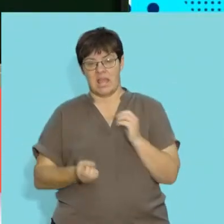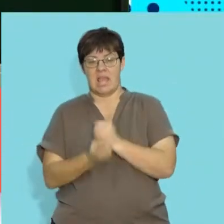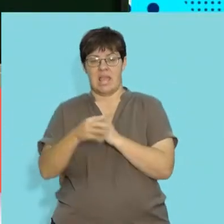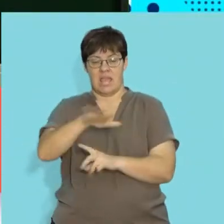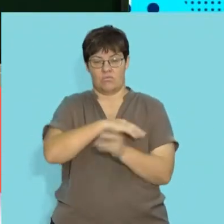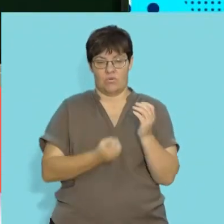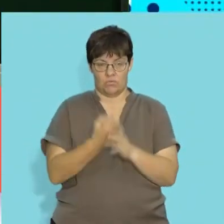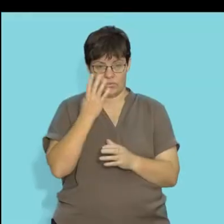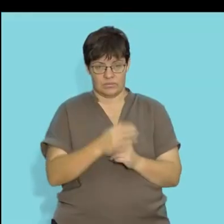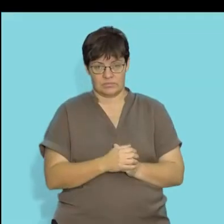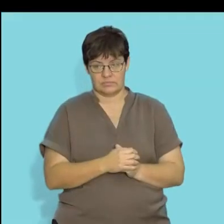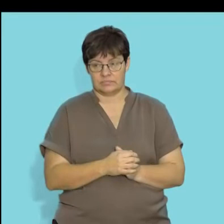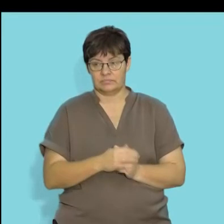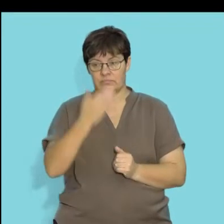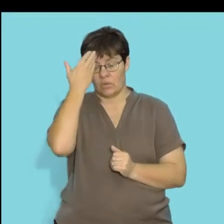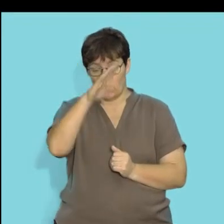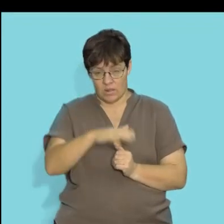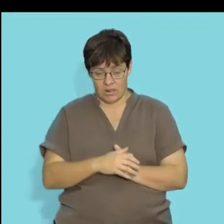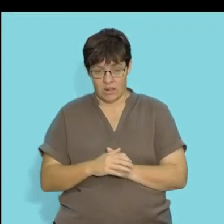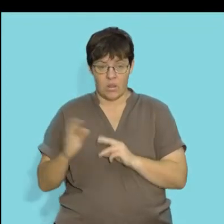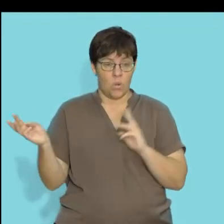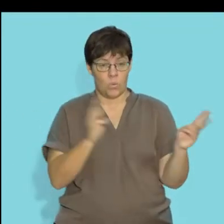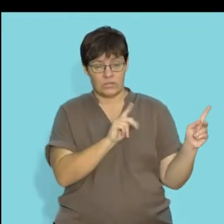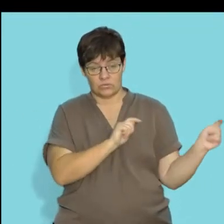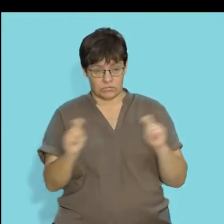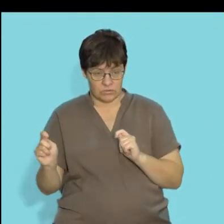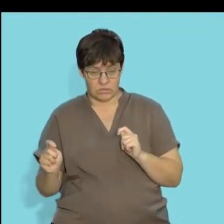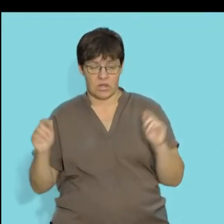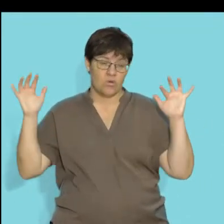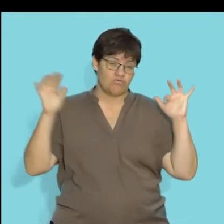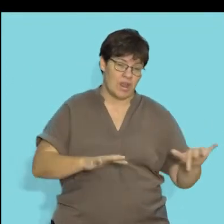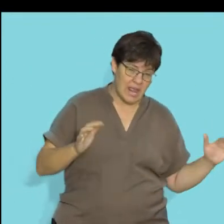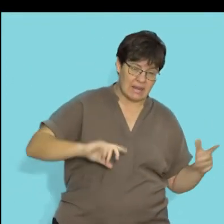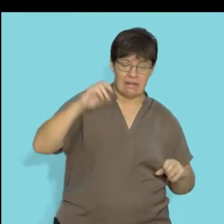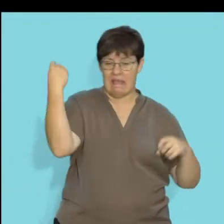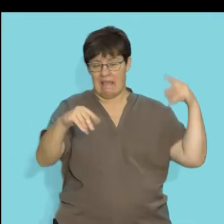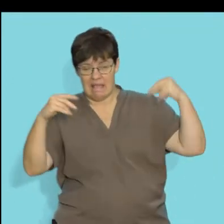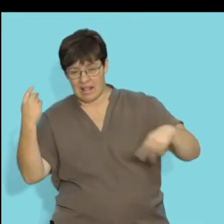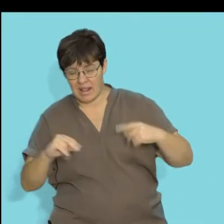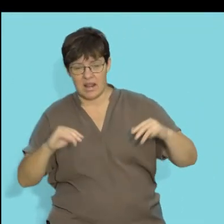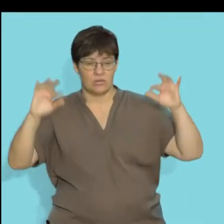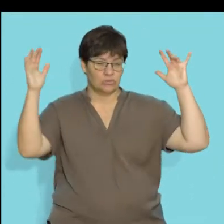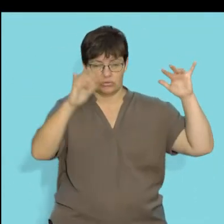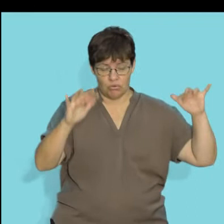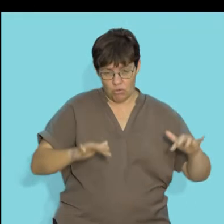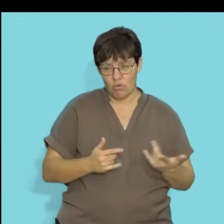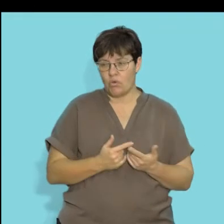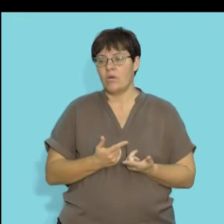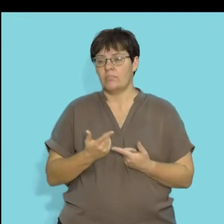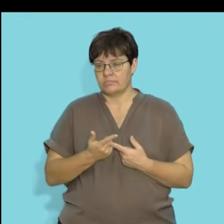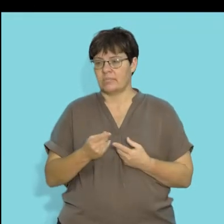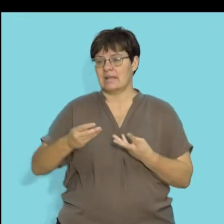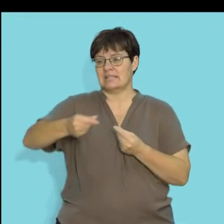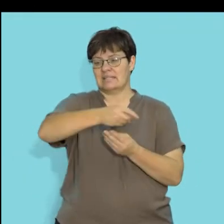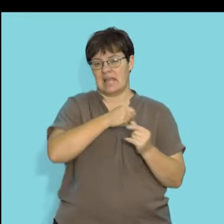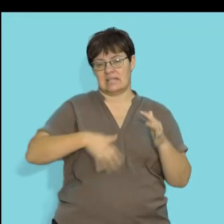different habitats. We know that wind transports rain, hail, snow and sand in